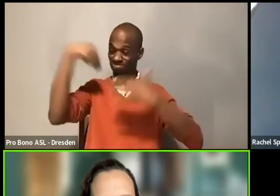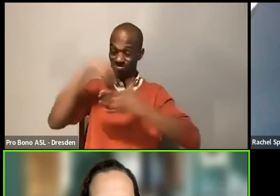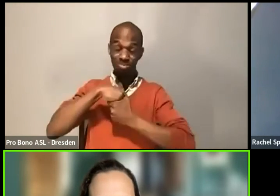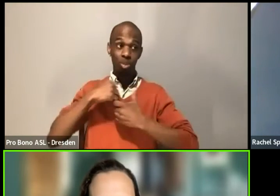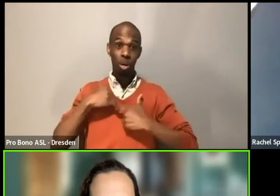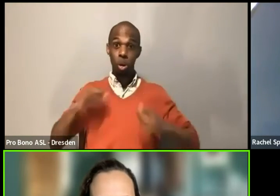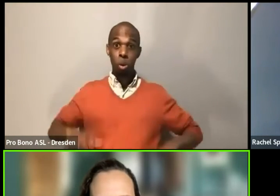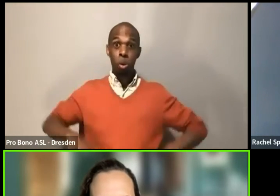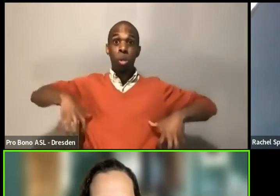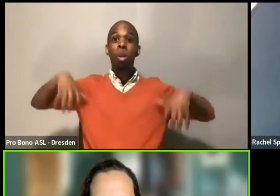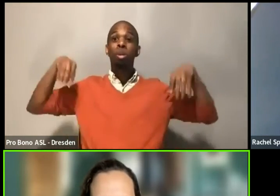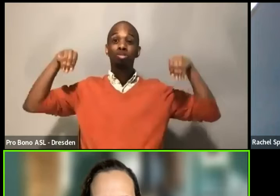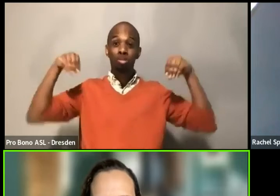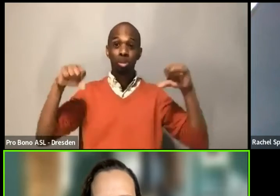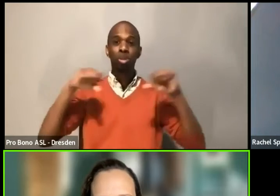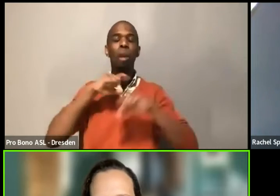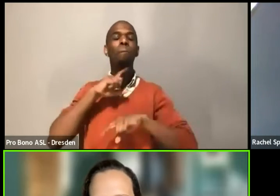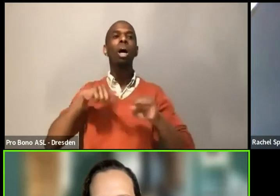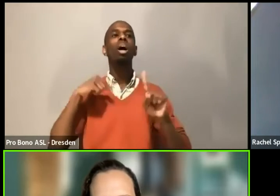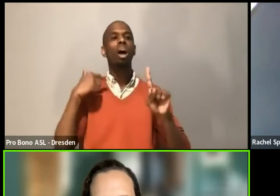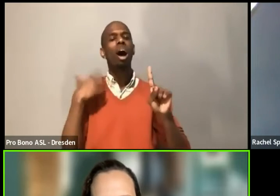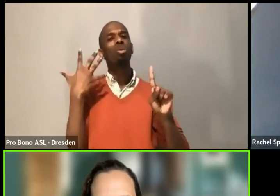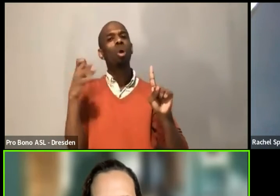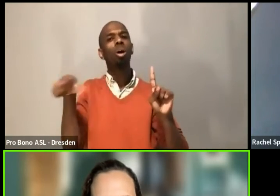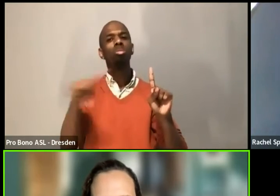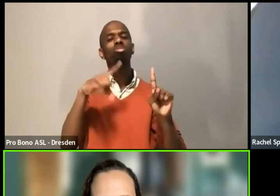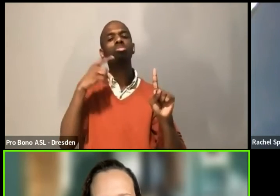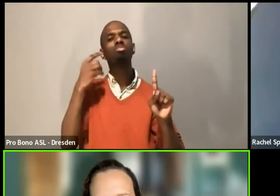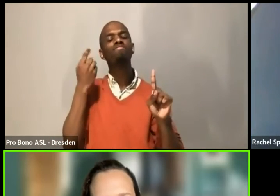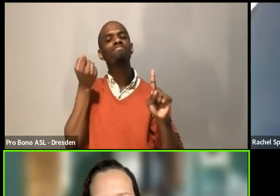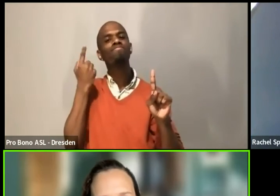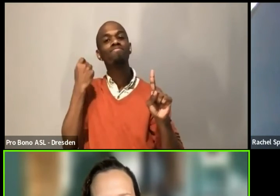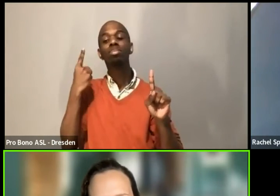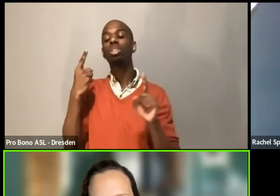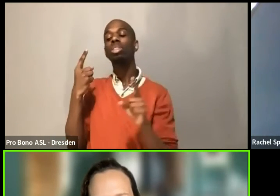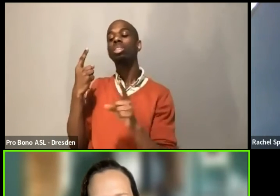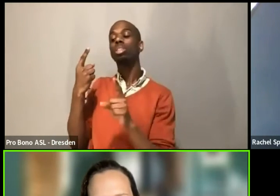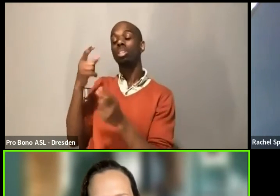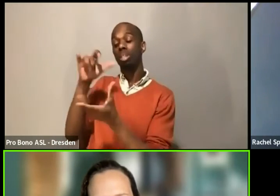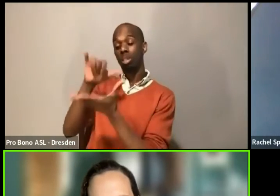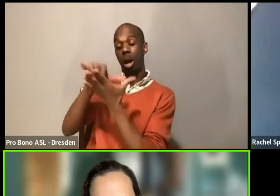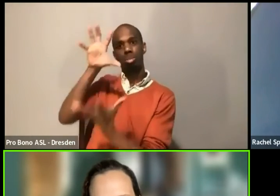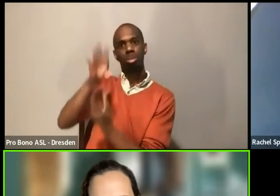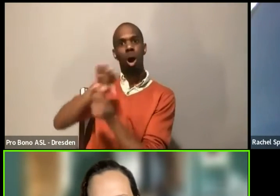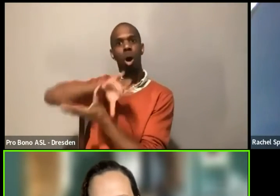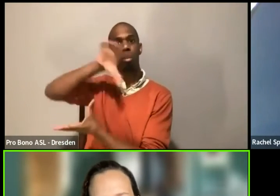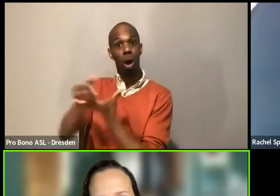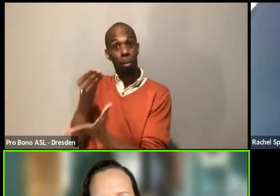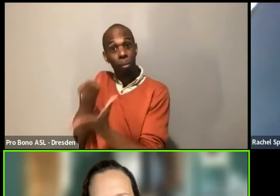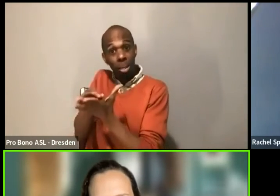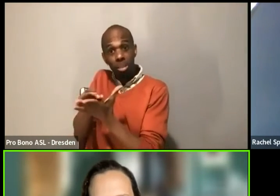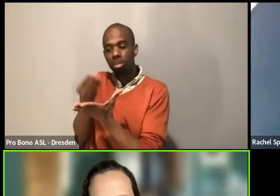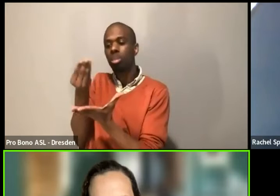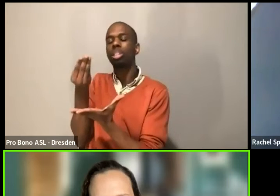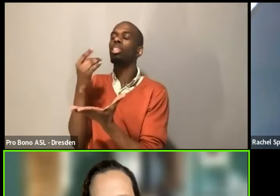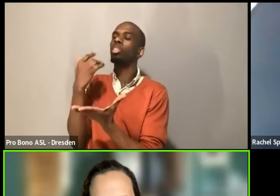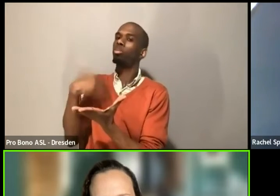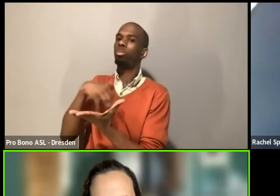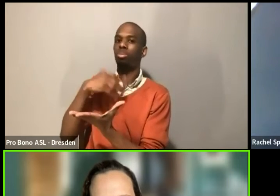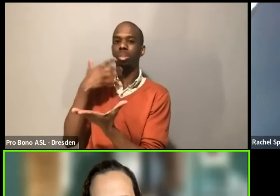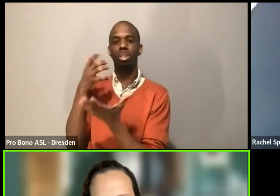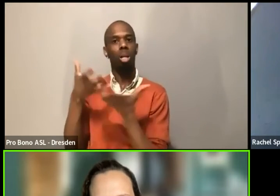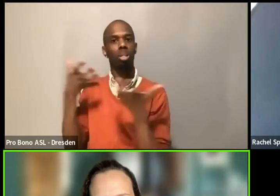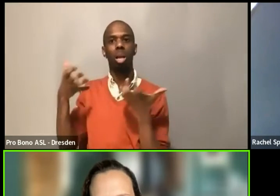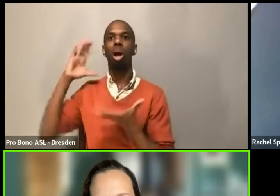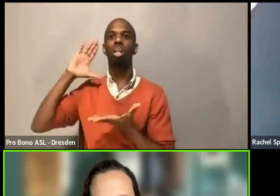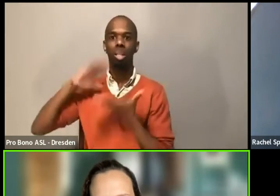you think is what I would say. And that is the experience that we see, not just my organization, but, but Rachel has worked with a lot of different organizations. This is